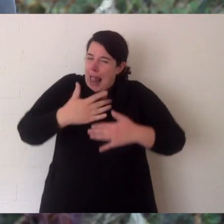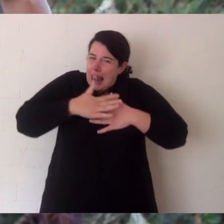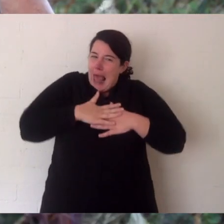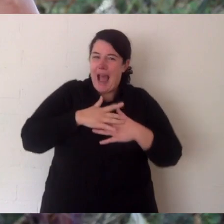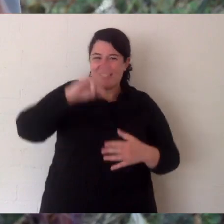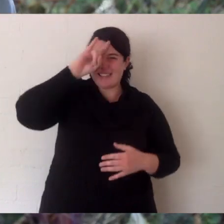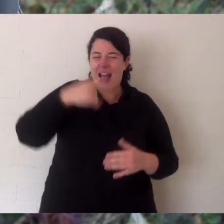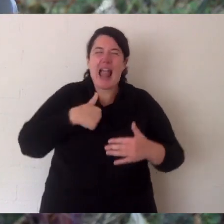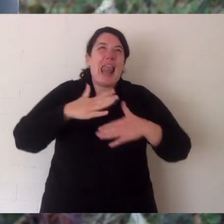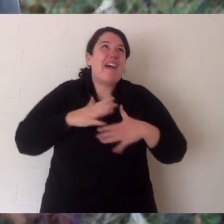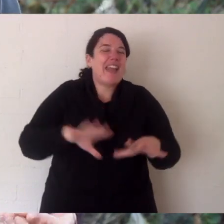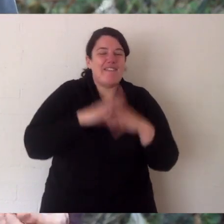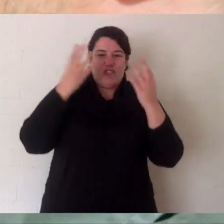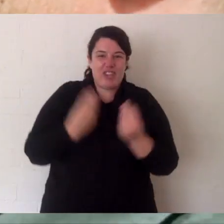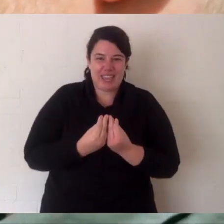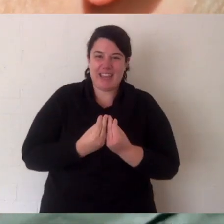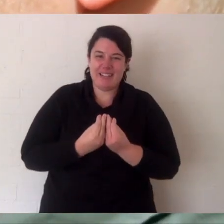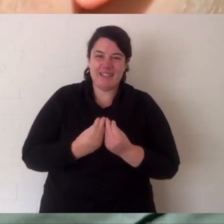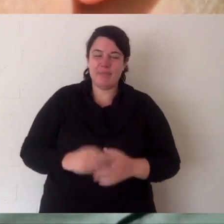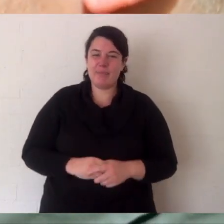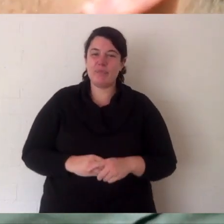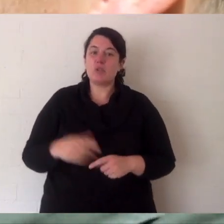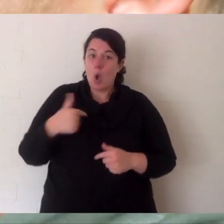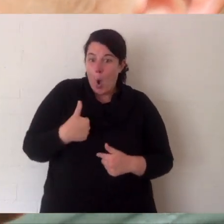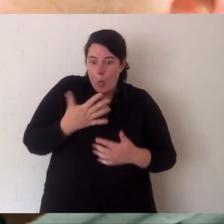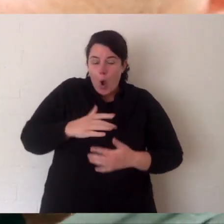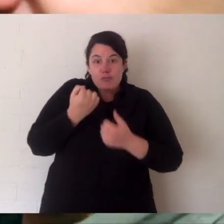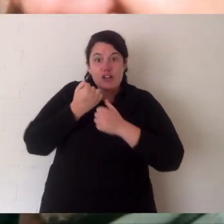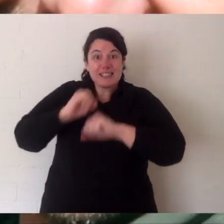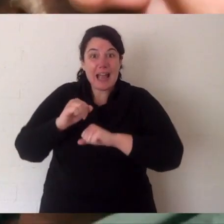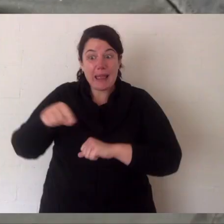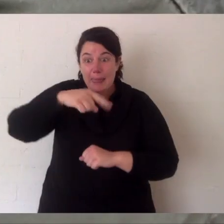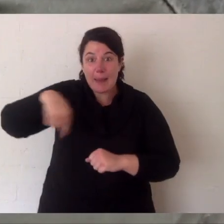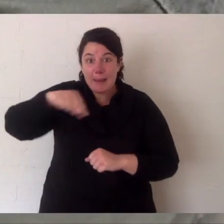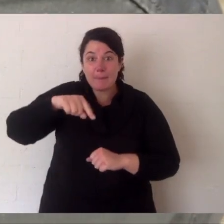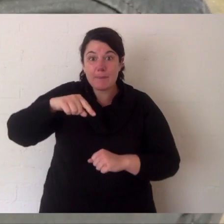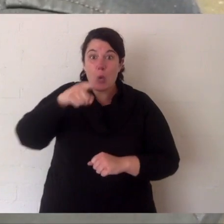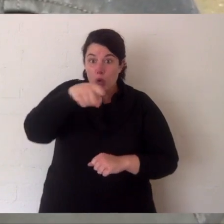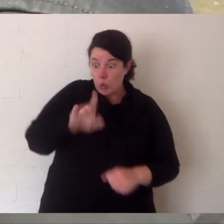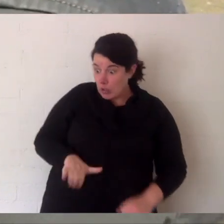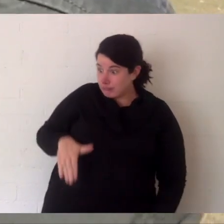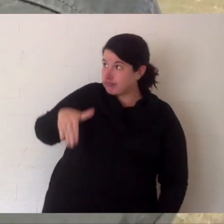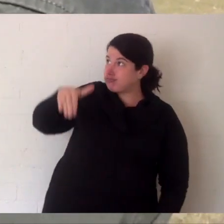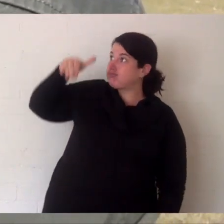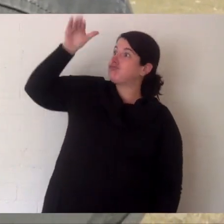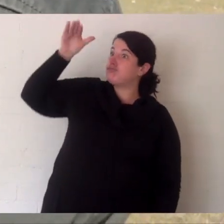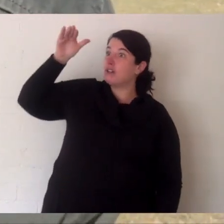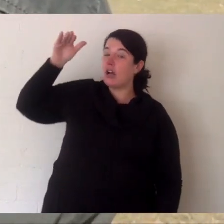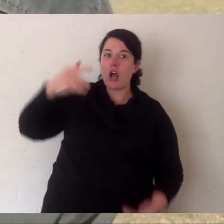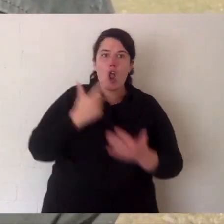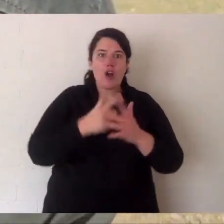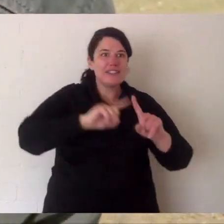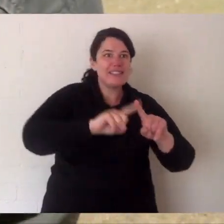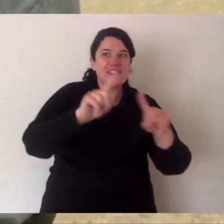but they happen to be my favorite animal I love everything about them and so that want to protect them